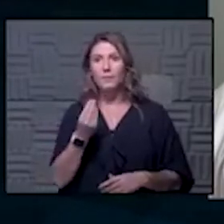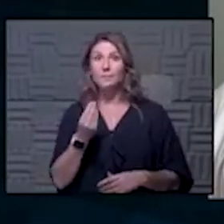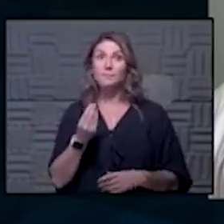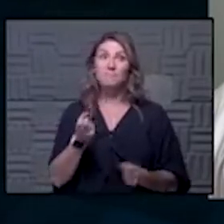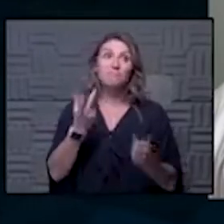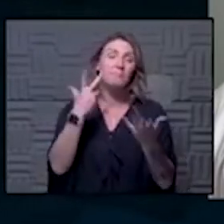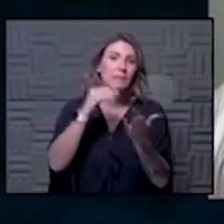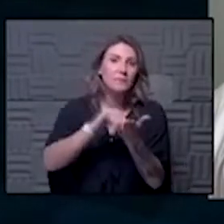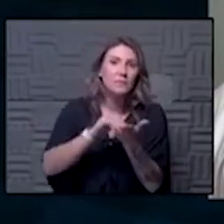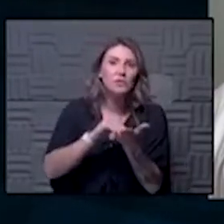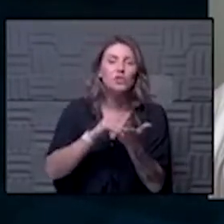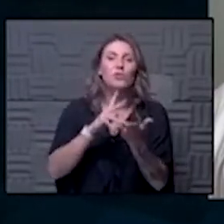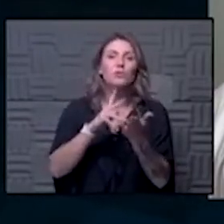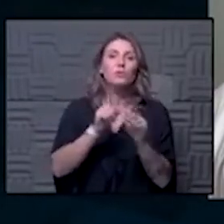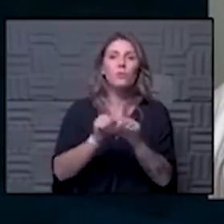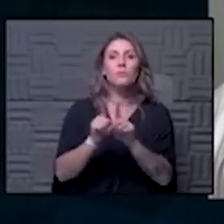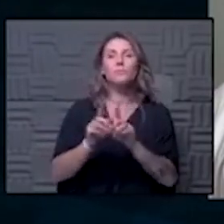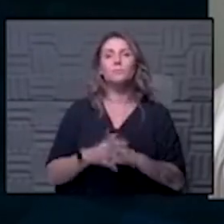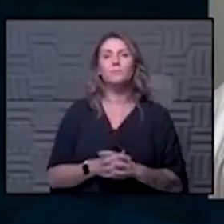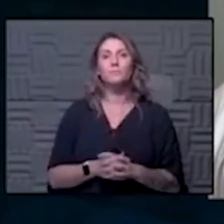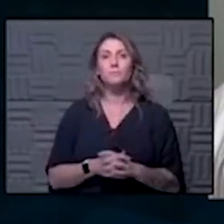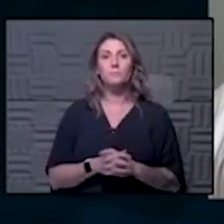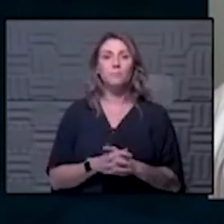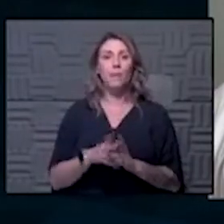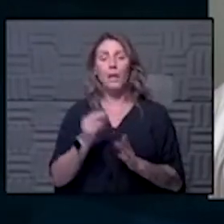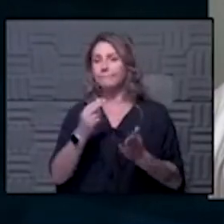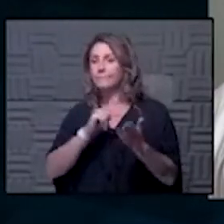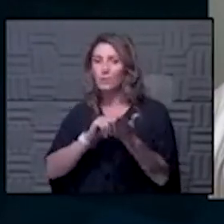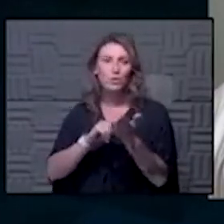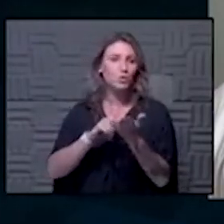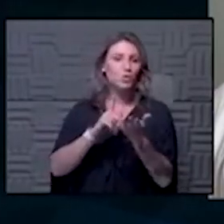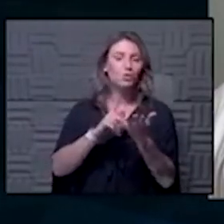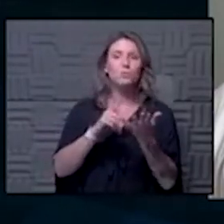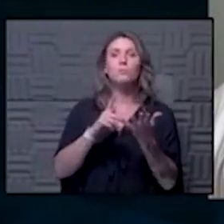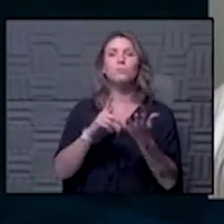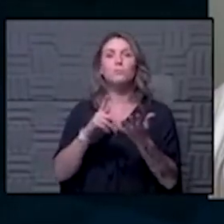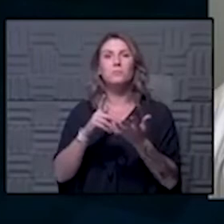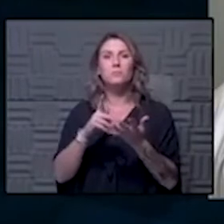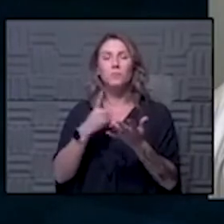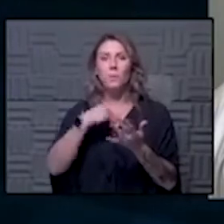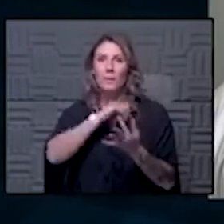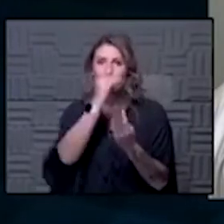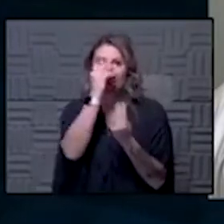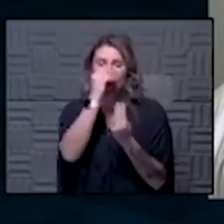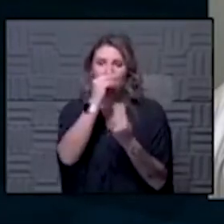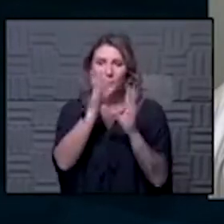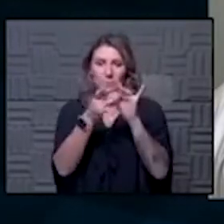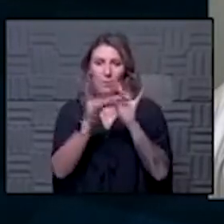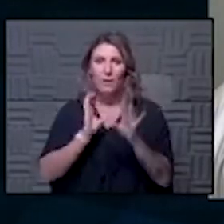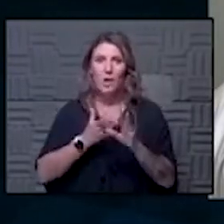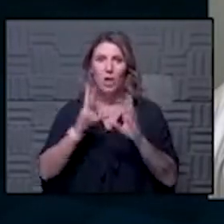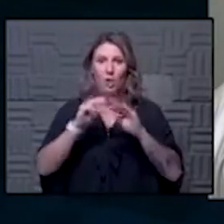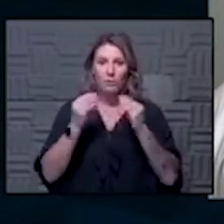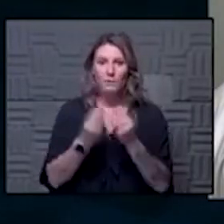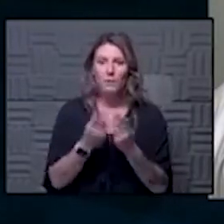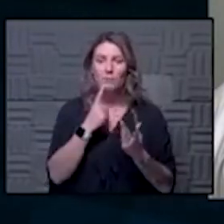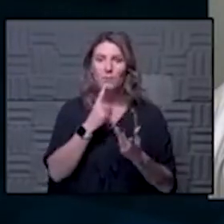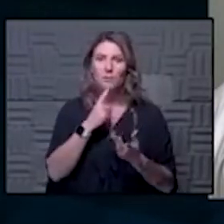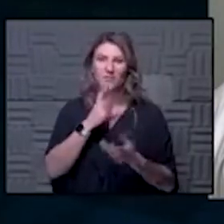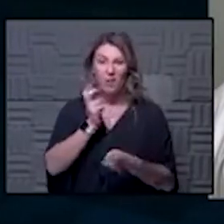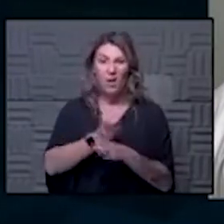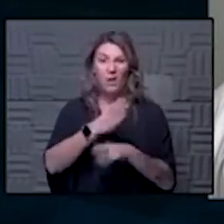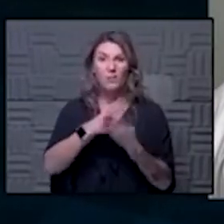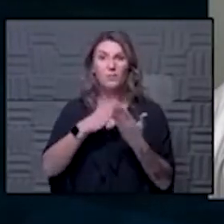physicians as well um and providers we think so much about our families and um you know so i know initially one of the hardest parts was